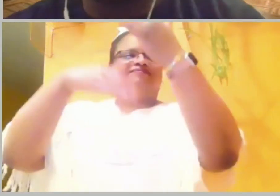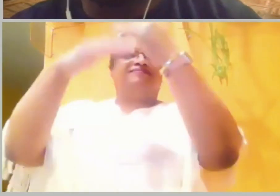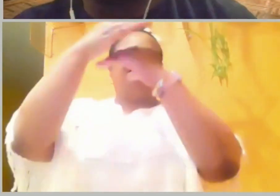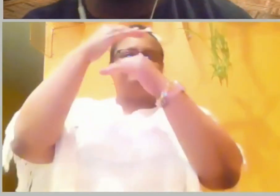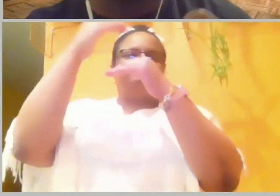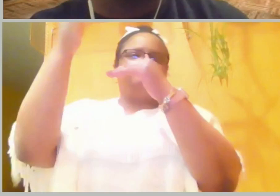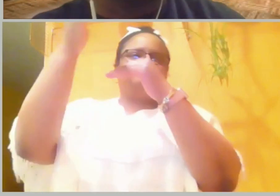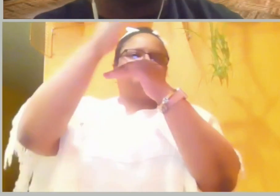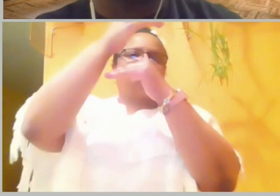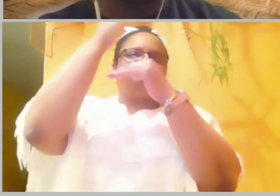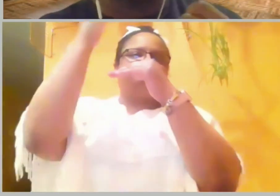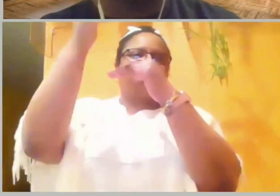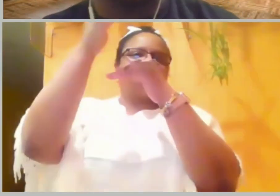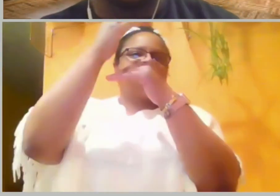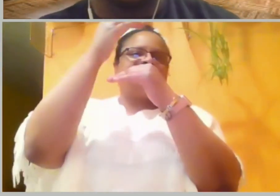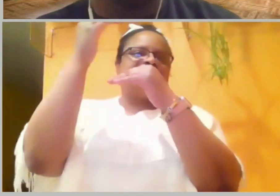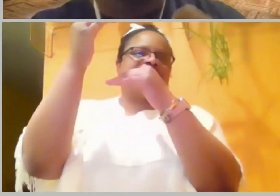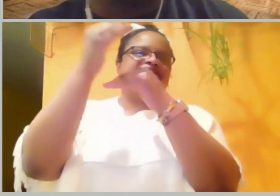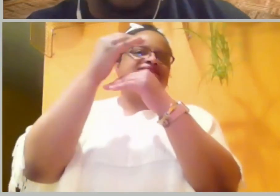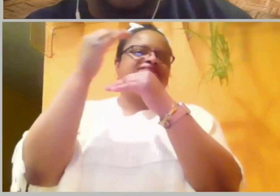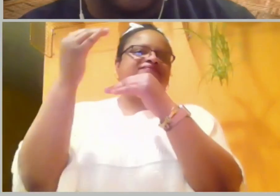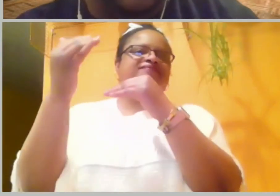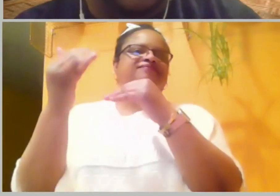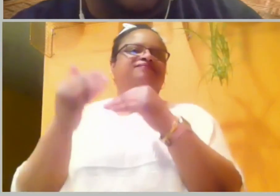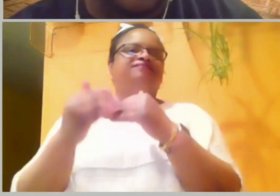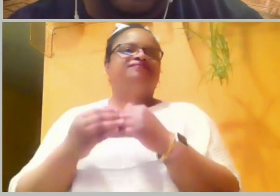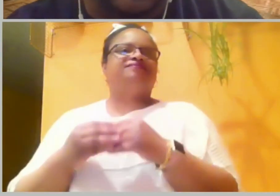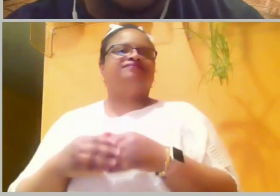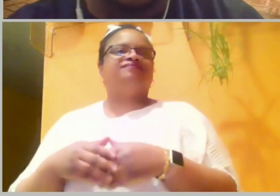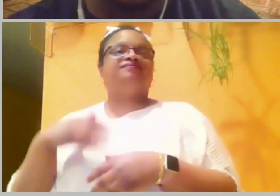heaven above.